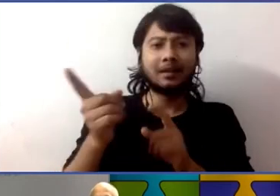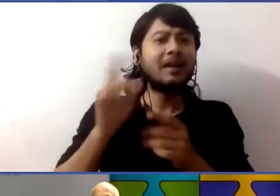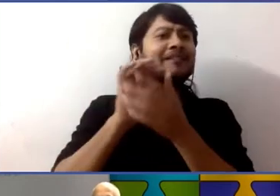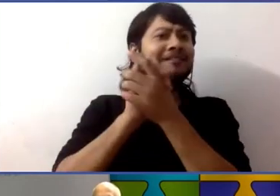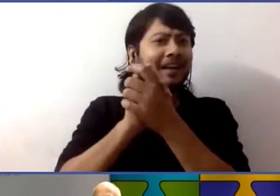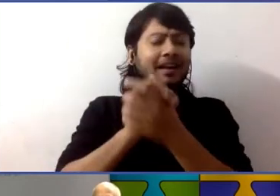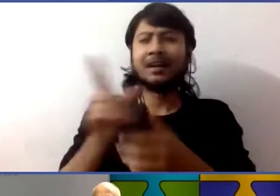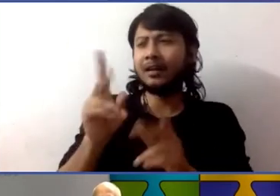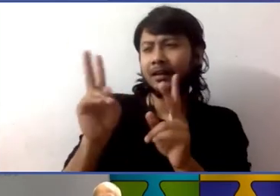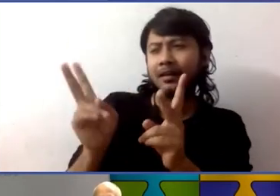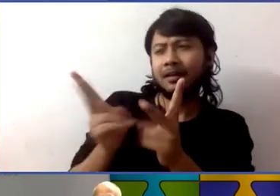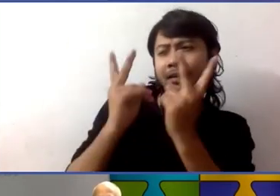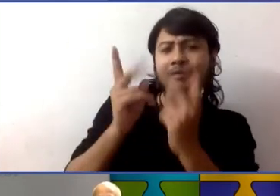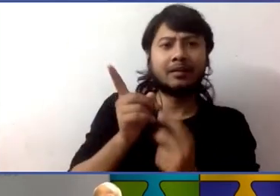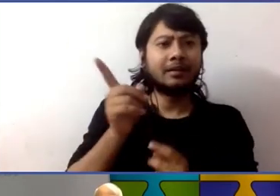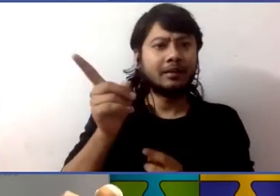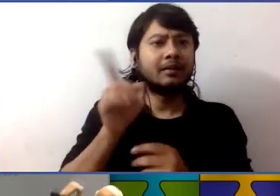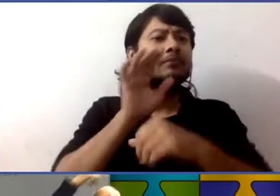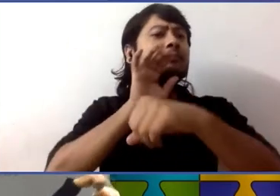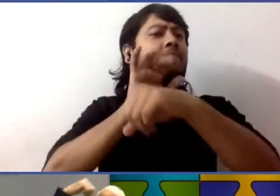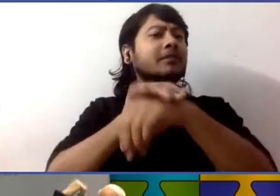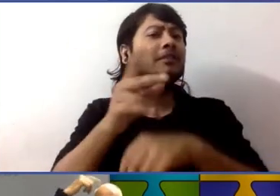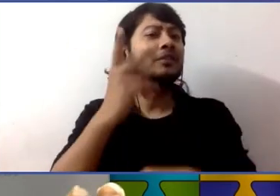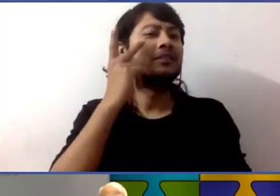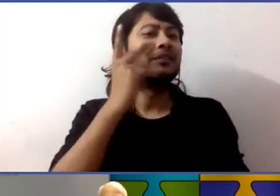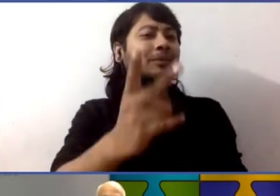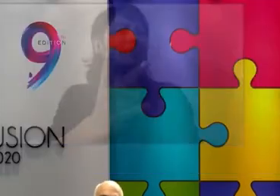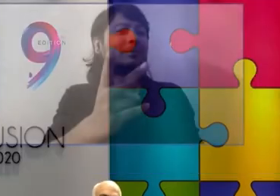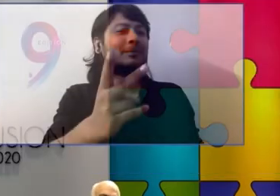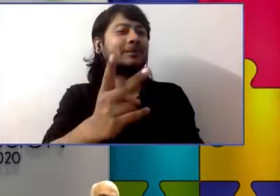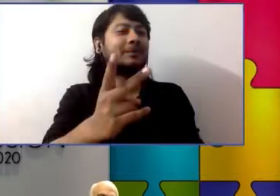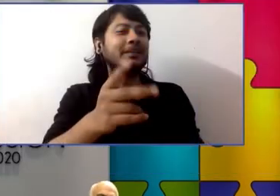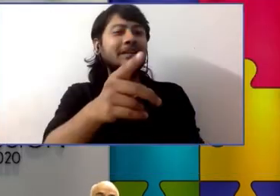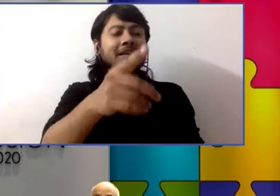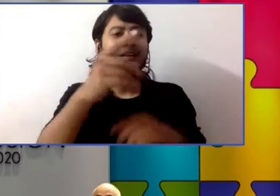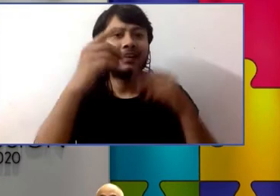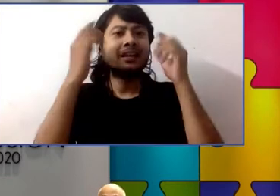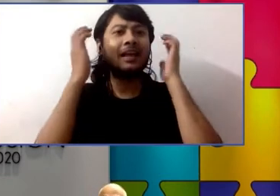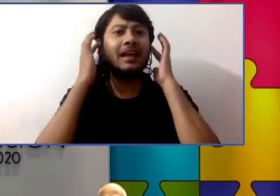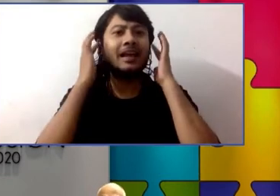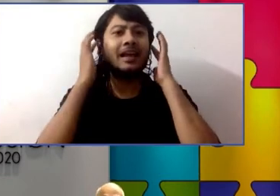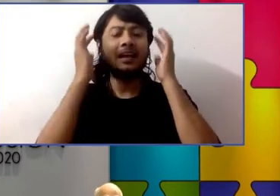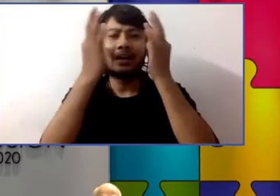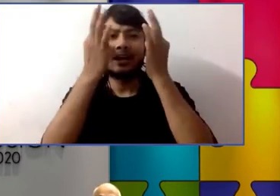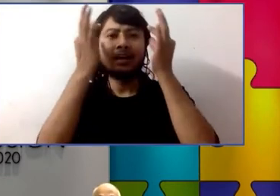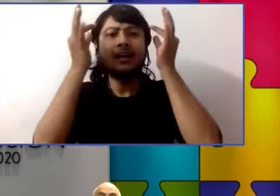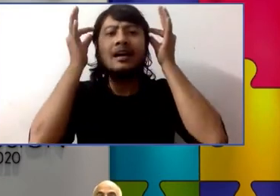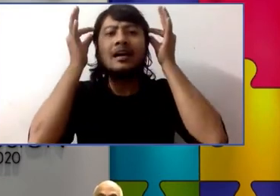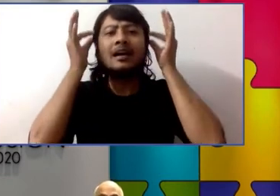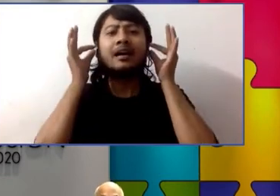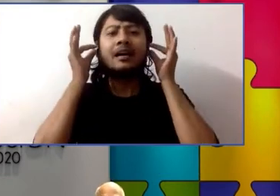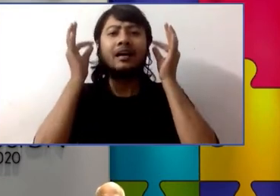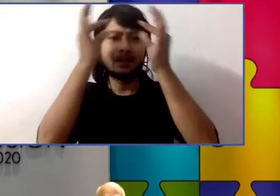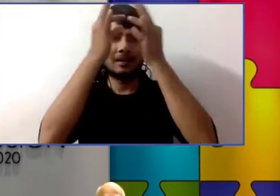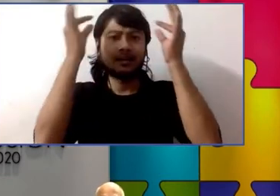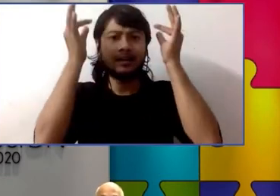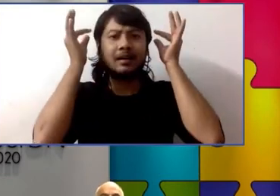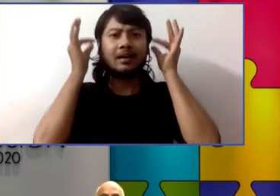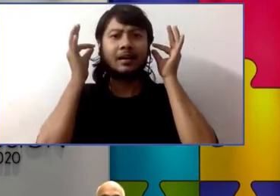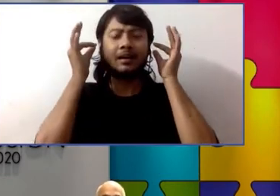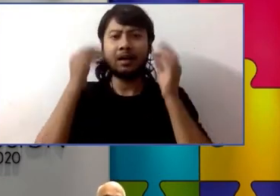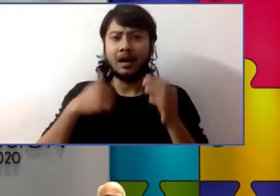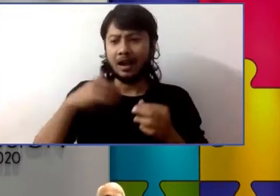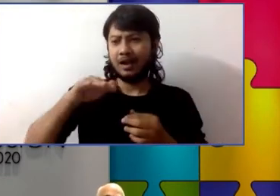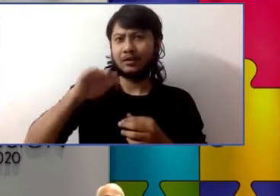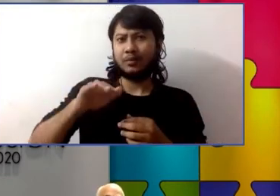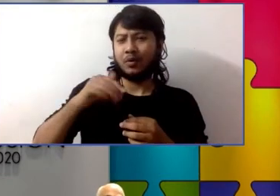about this boy if you can see in the picture was he wore a headband around his ears and at the time that felt like a really big difference. was the boy with